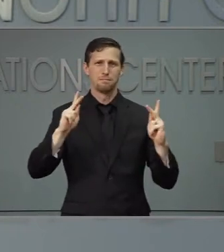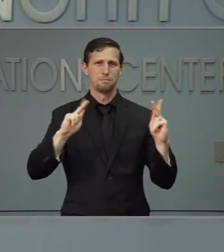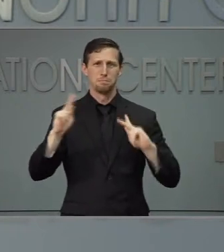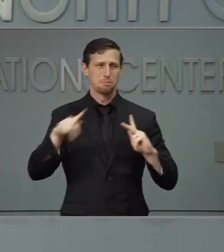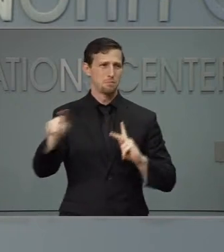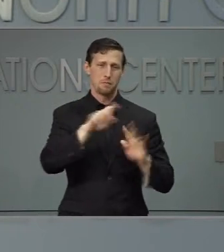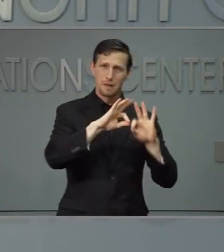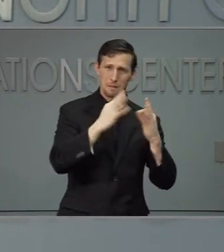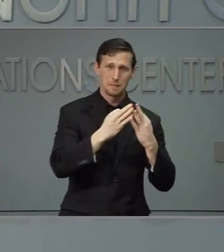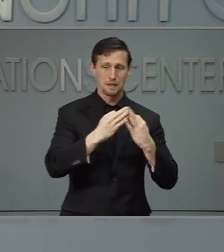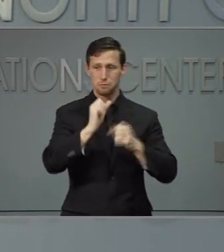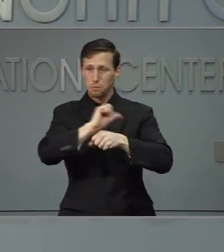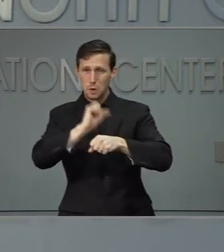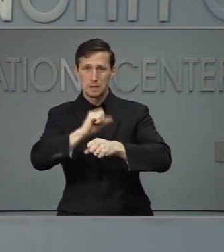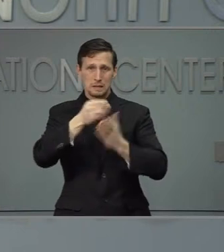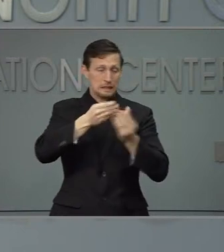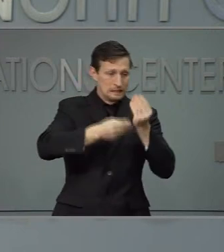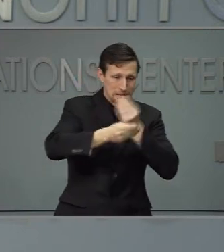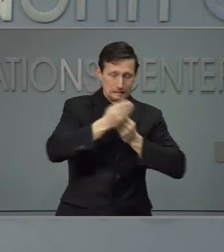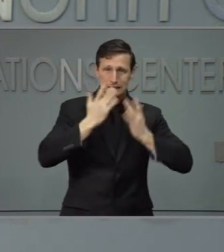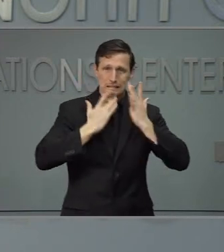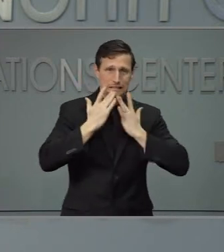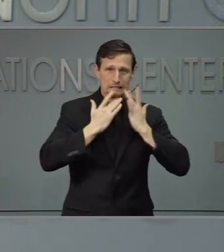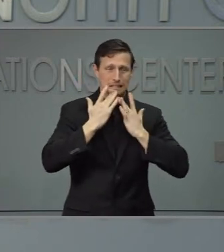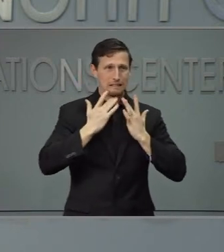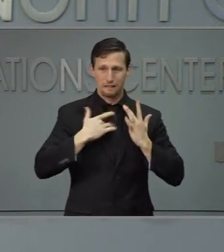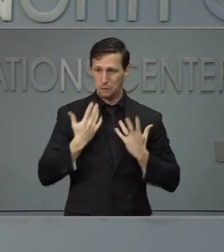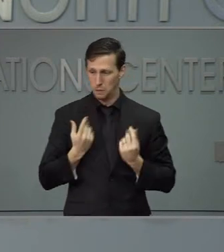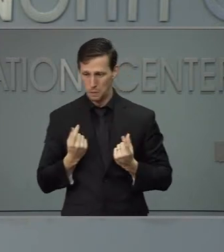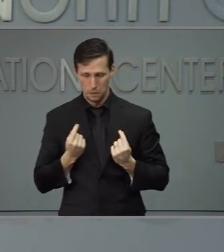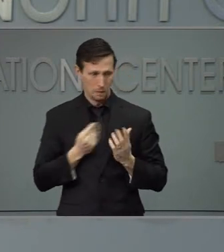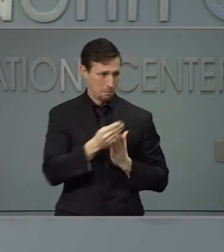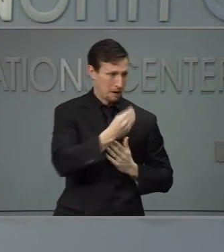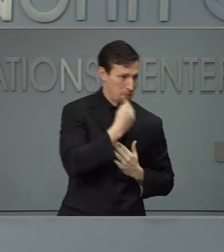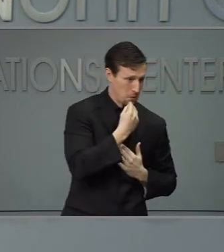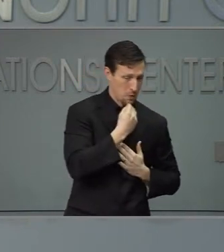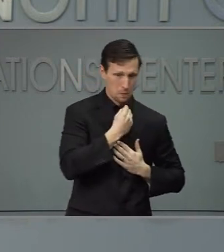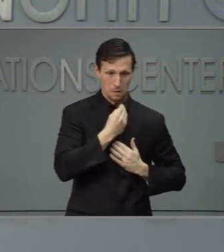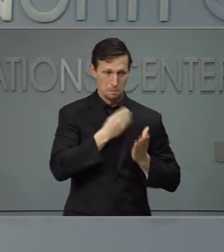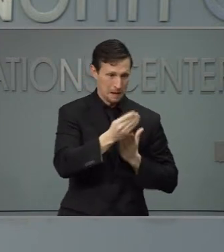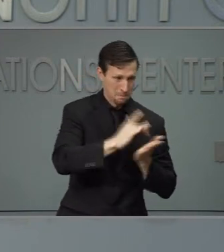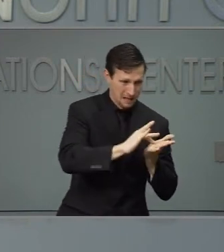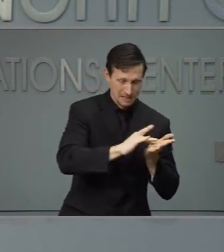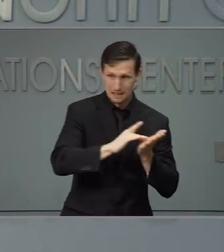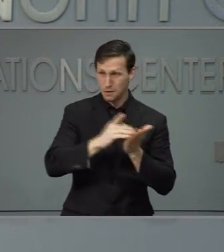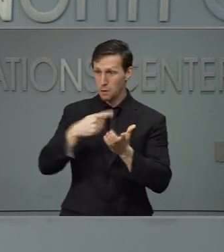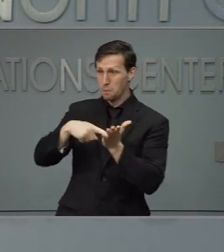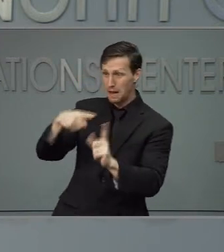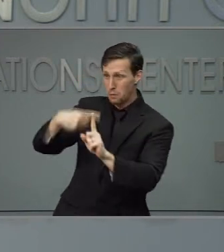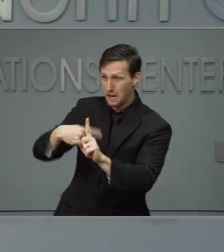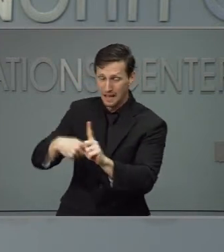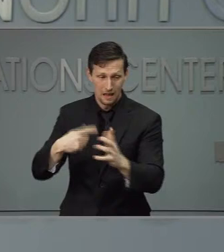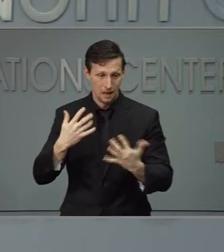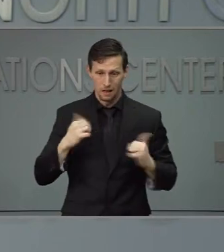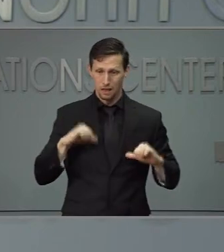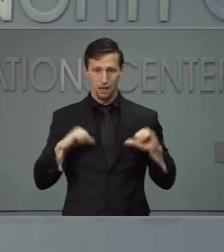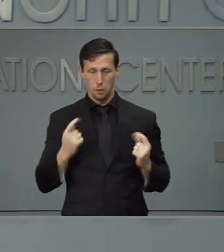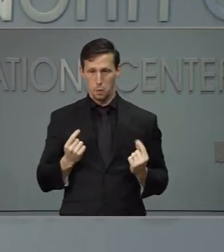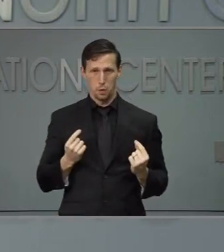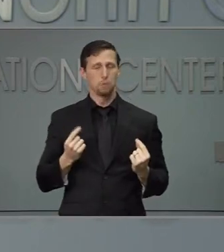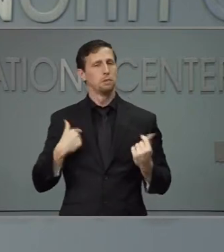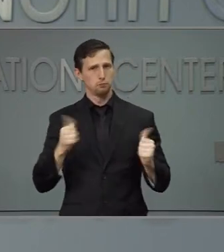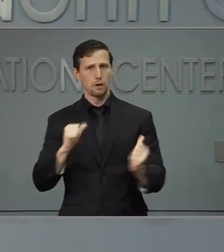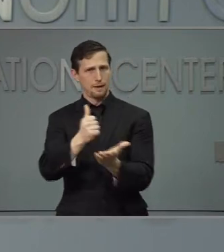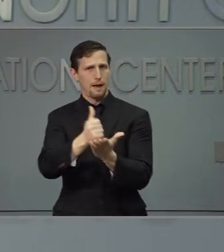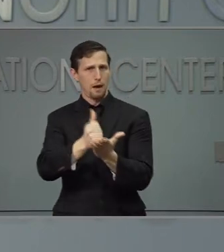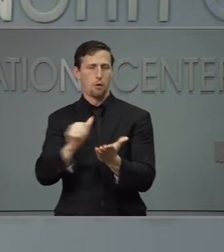This order will help them stay in their homes, which is essential to slowing the spread of the virus. Earlier